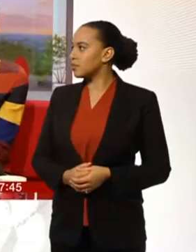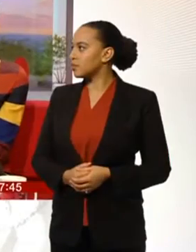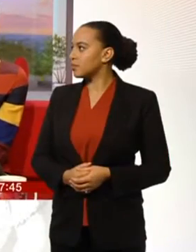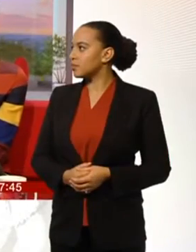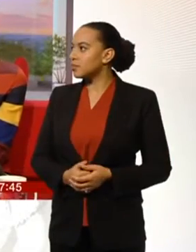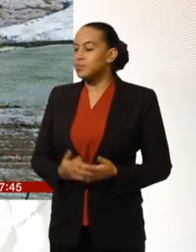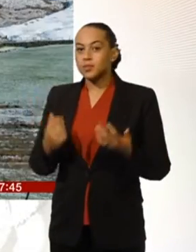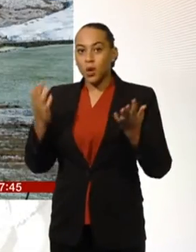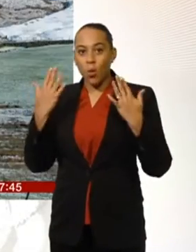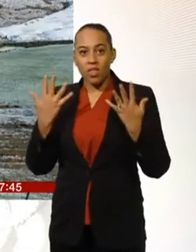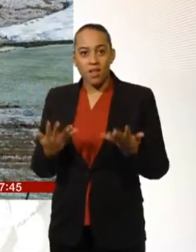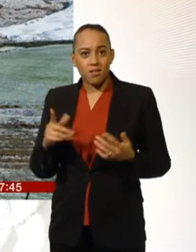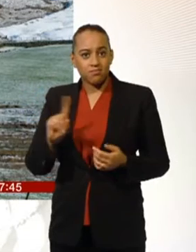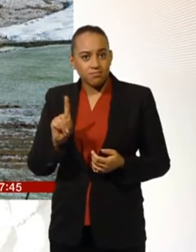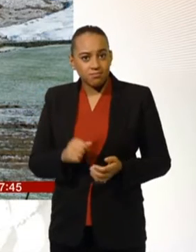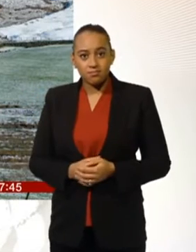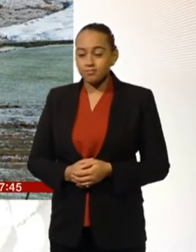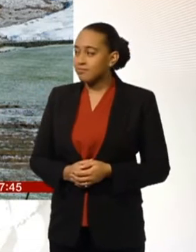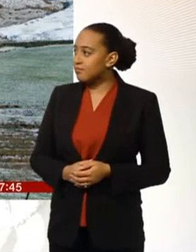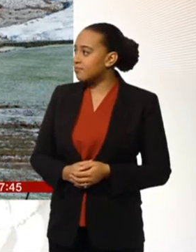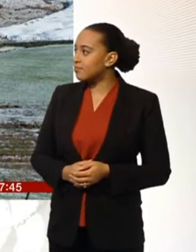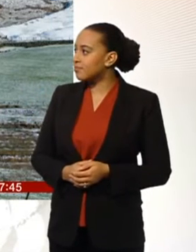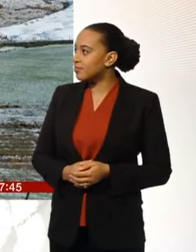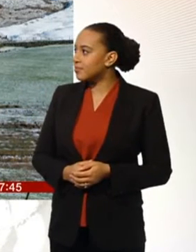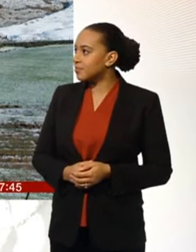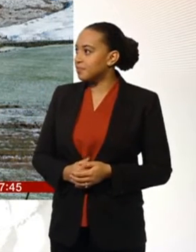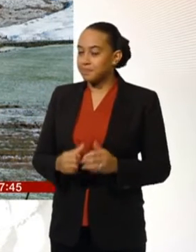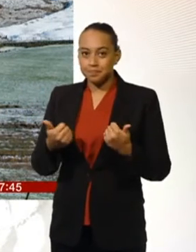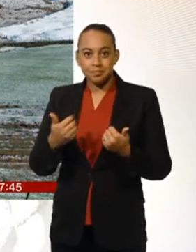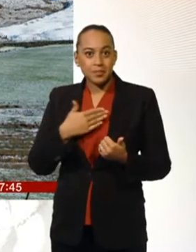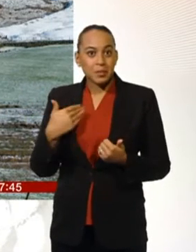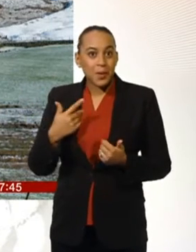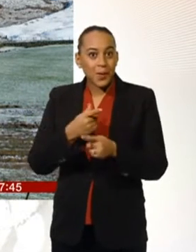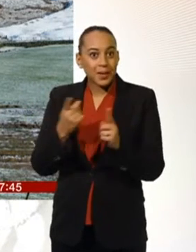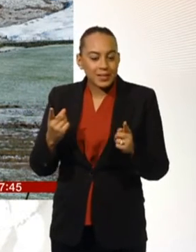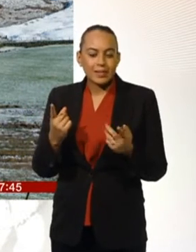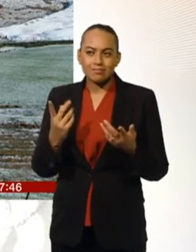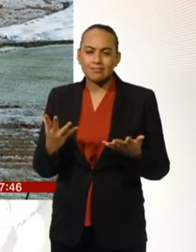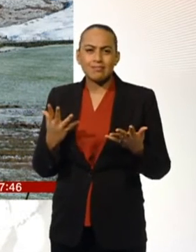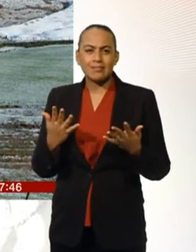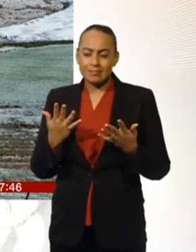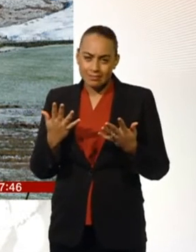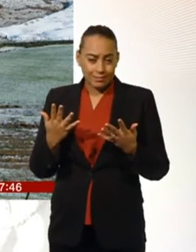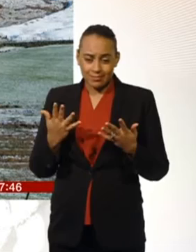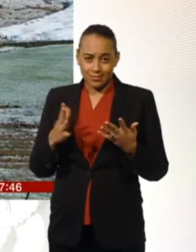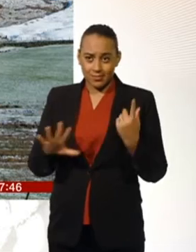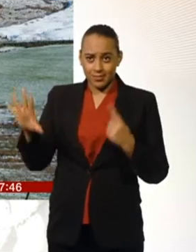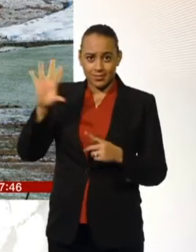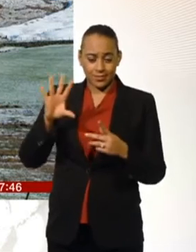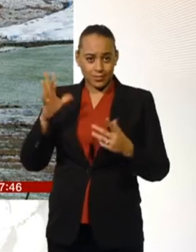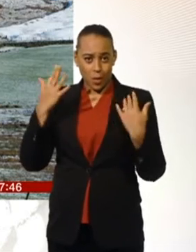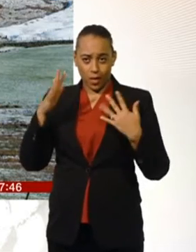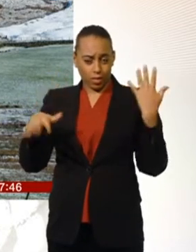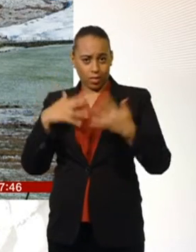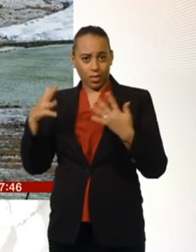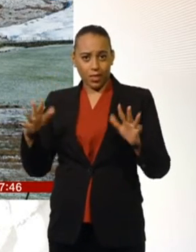Take a look at the weather. Morning, Matt. Good morning, Naga. Very good morning to you as well. It's one of those mornings where there's a bit of everything in the forecast. If you've not